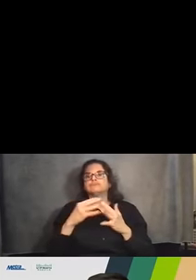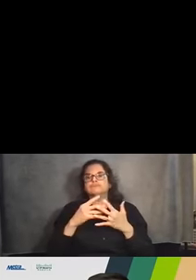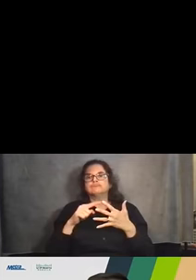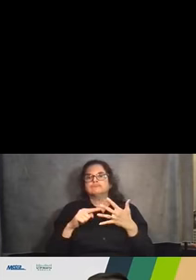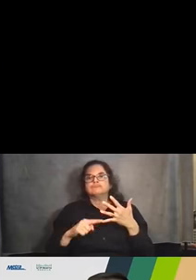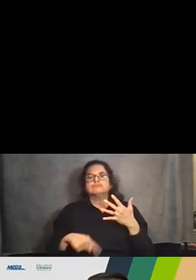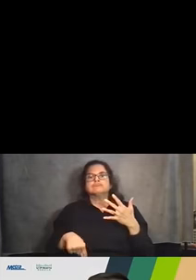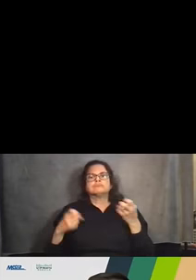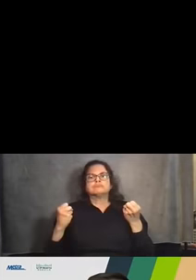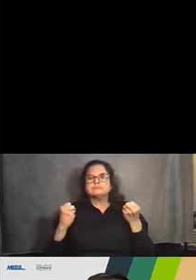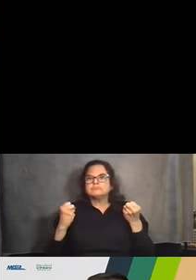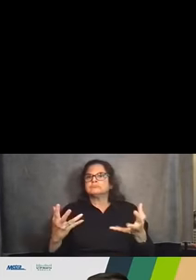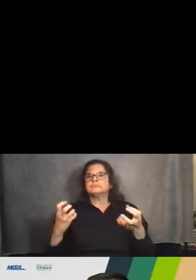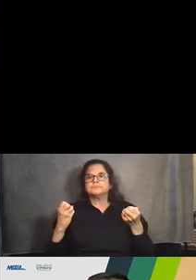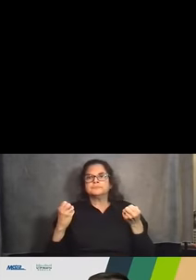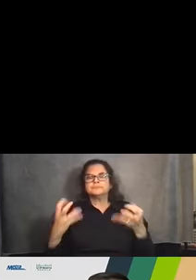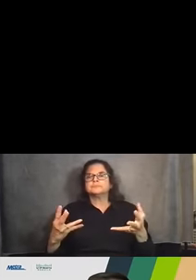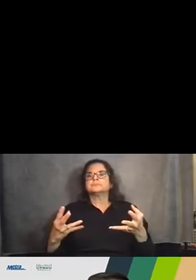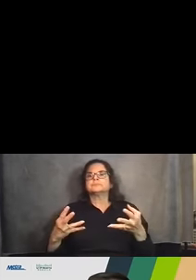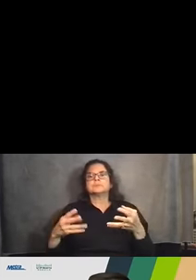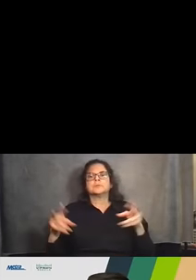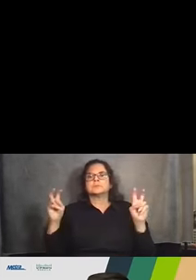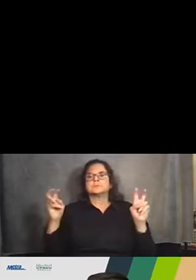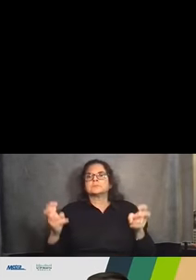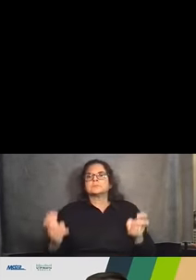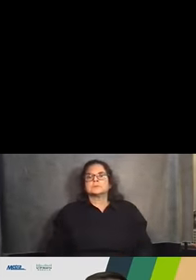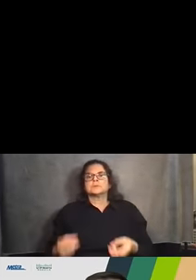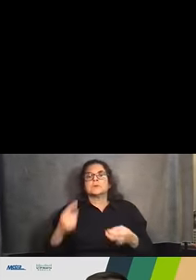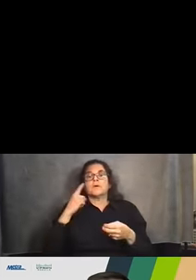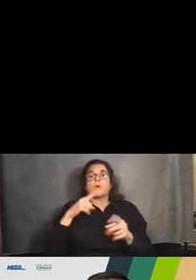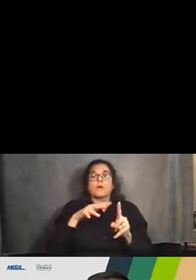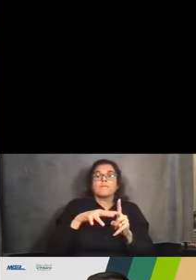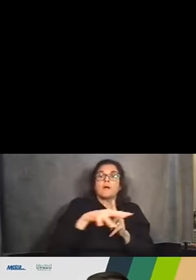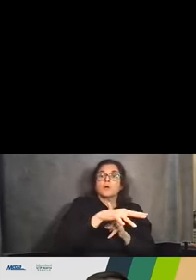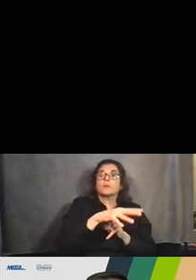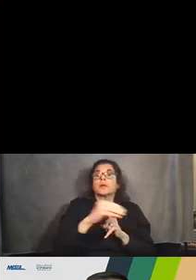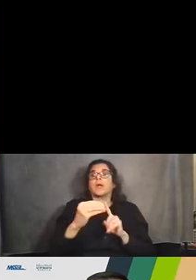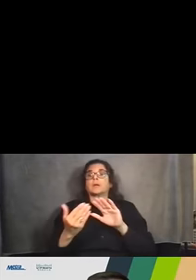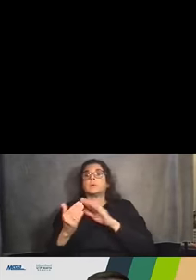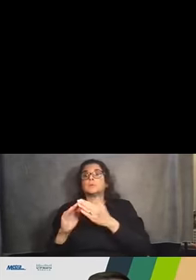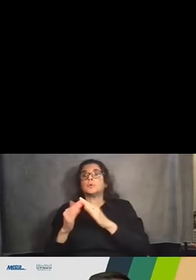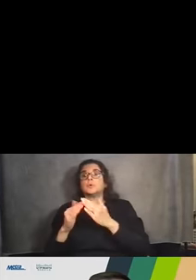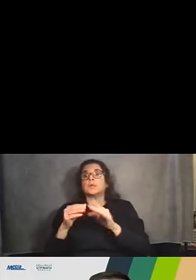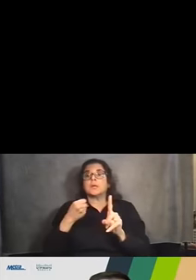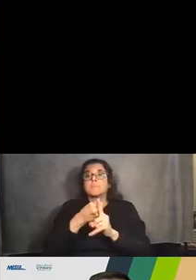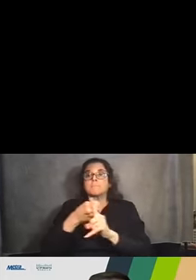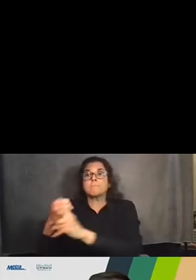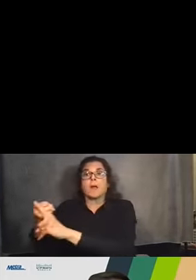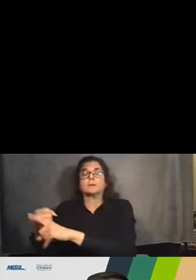wide variety of areas that we look for for both environmental and community impacts, including